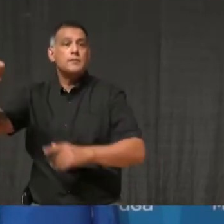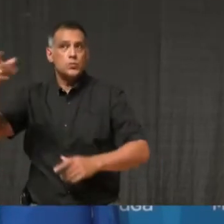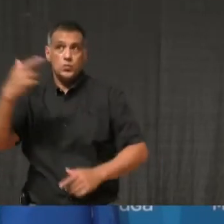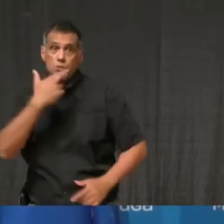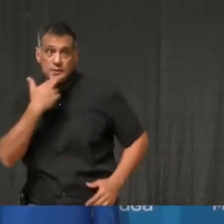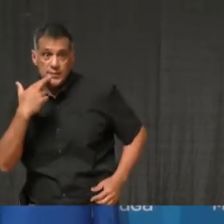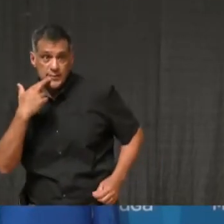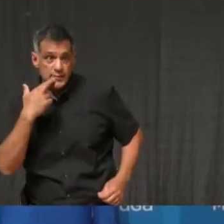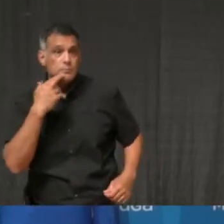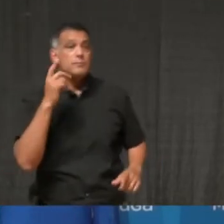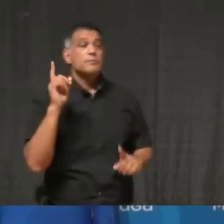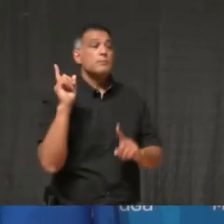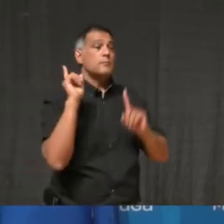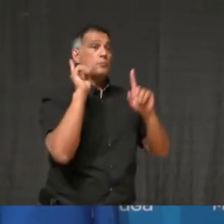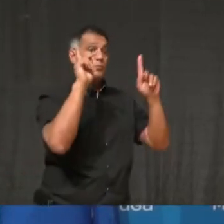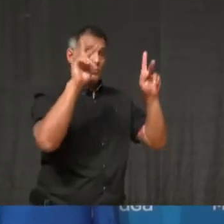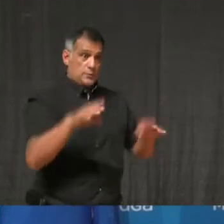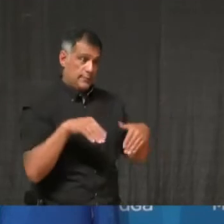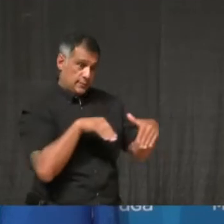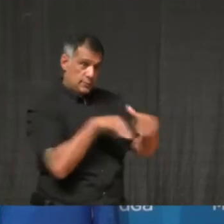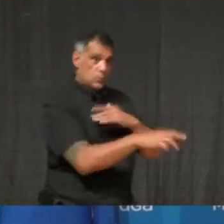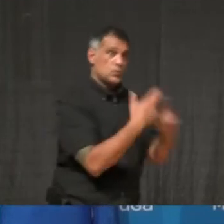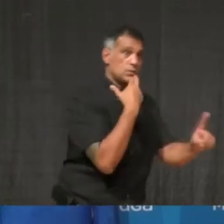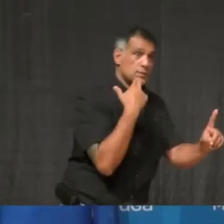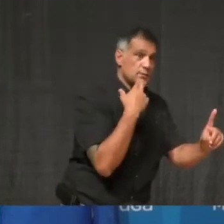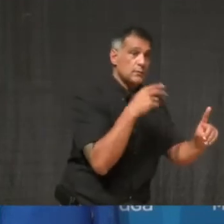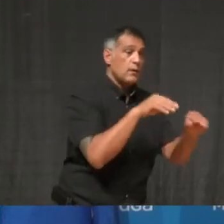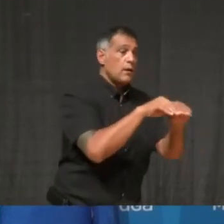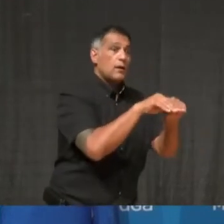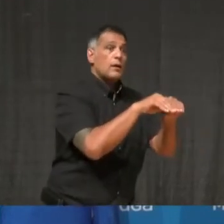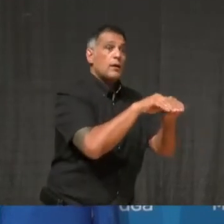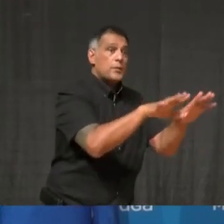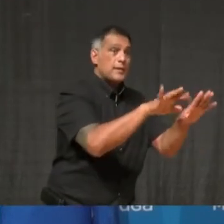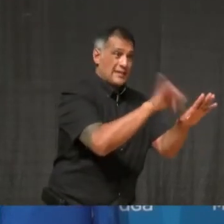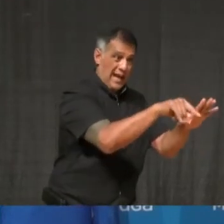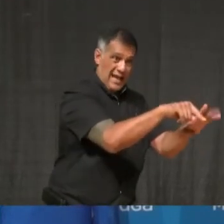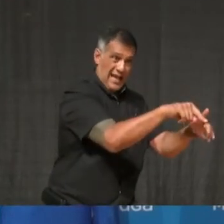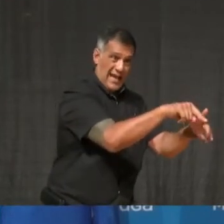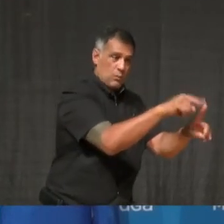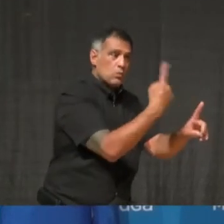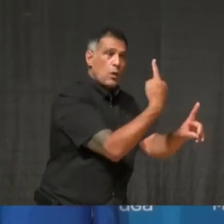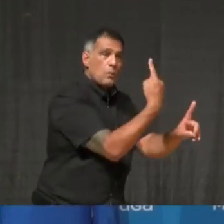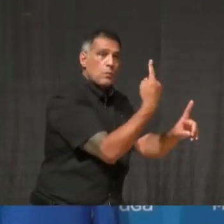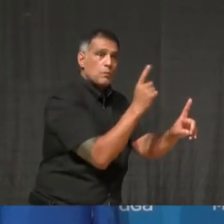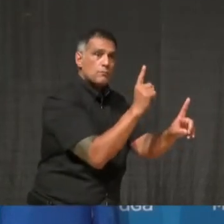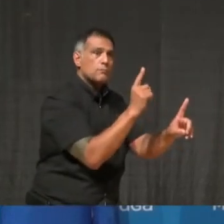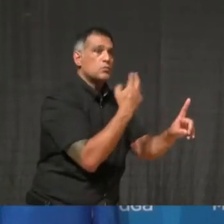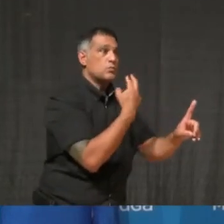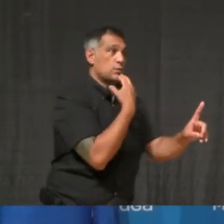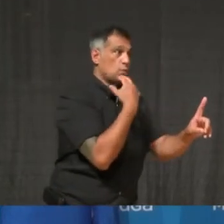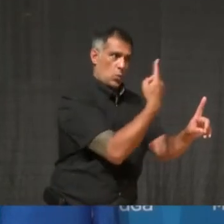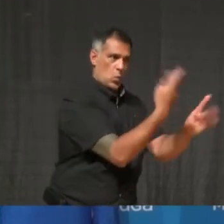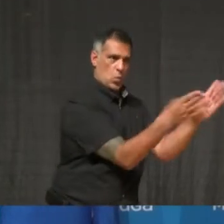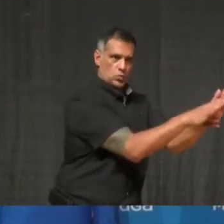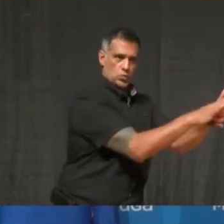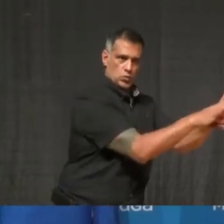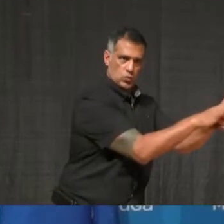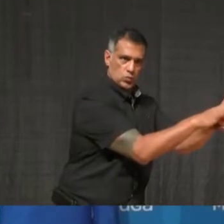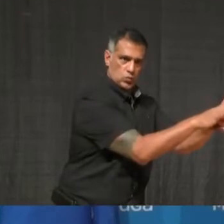individual businesses might be closed if there were an outbreak. Correct. The question is, are you confident in that kind of school-style scenario that